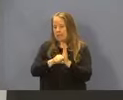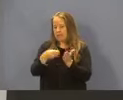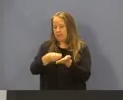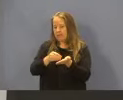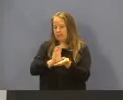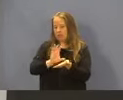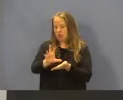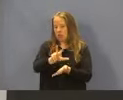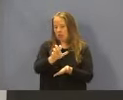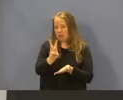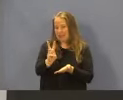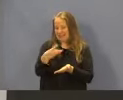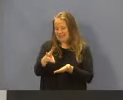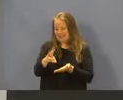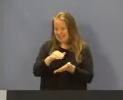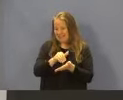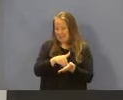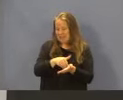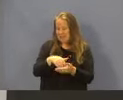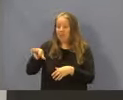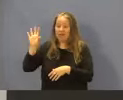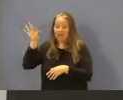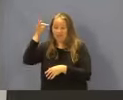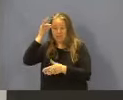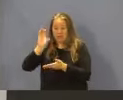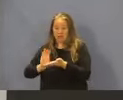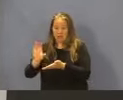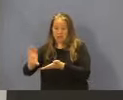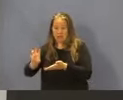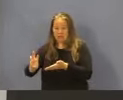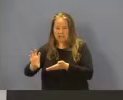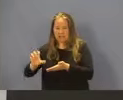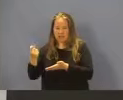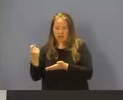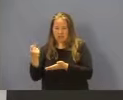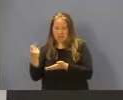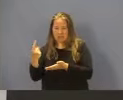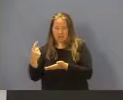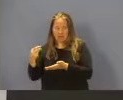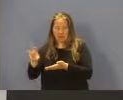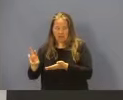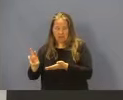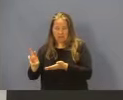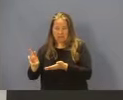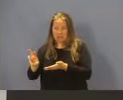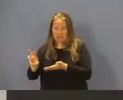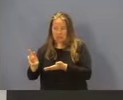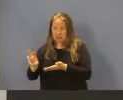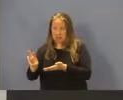,064 and federal funds of $611,664.